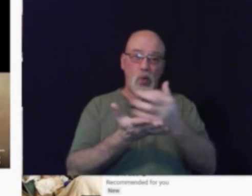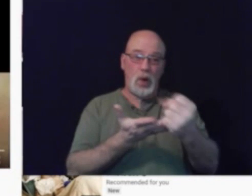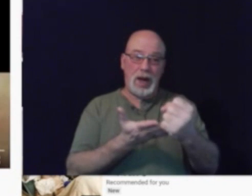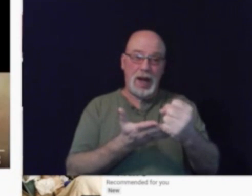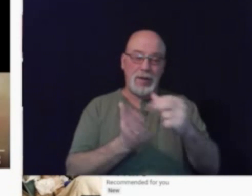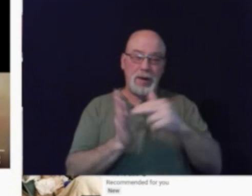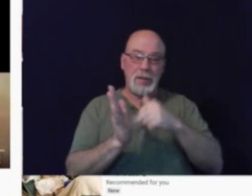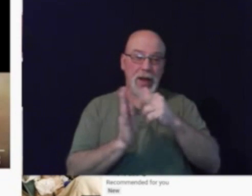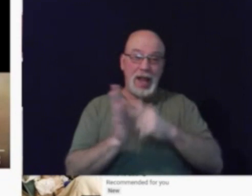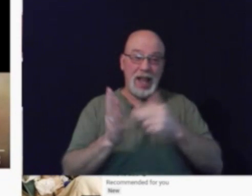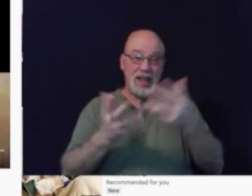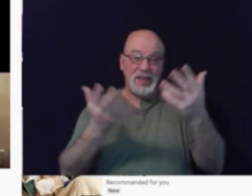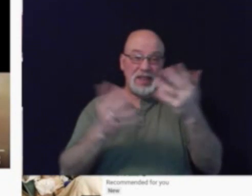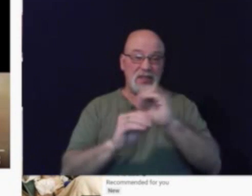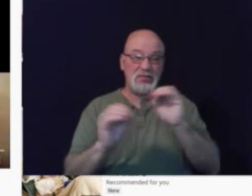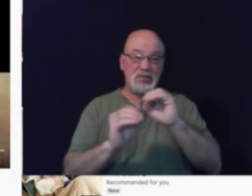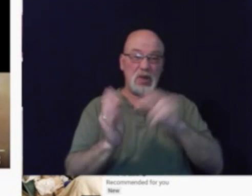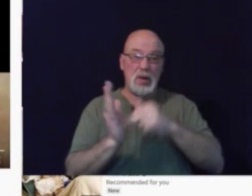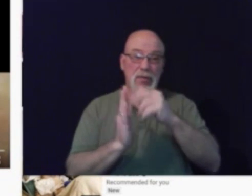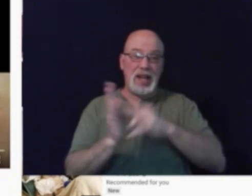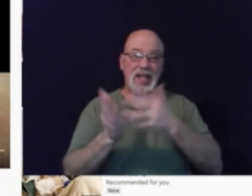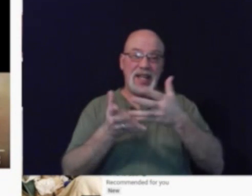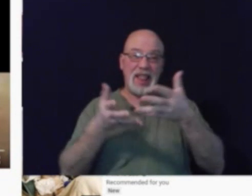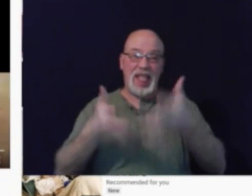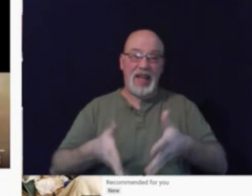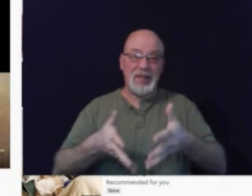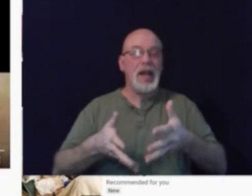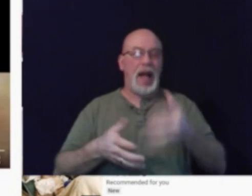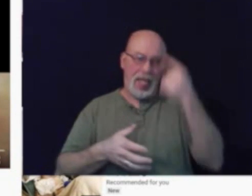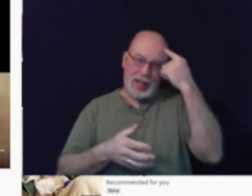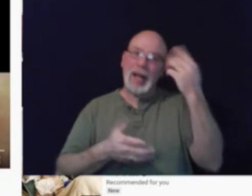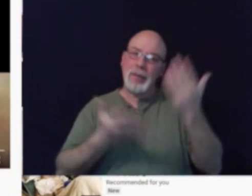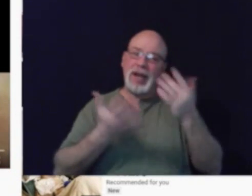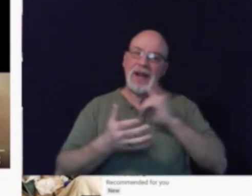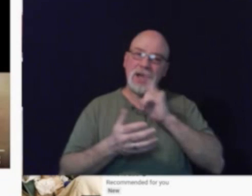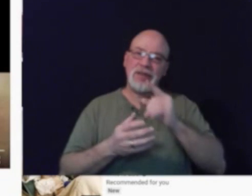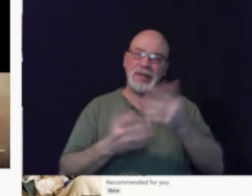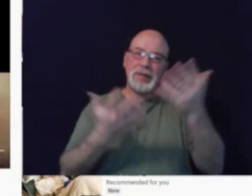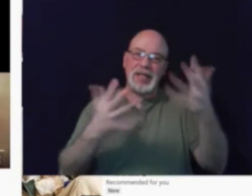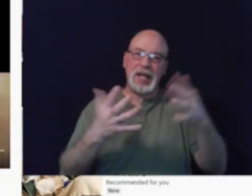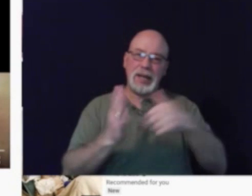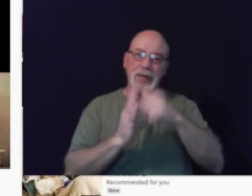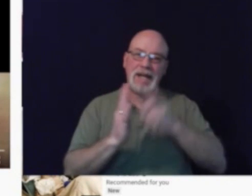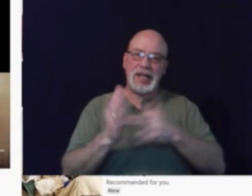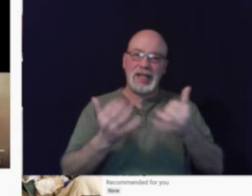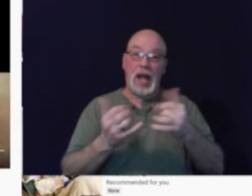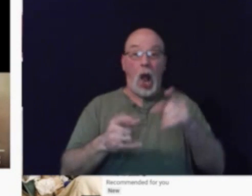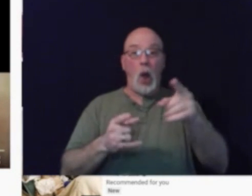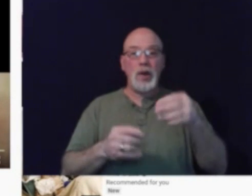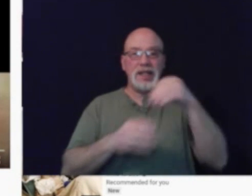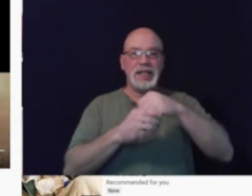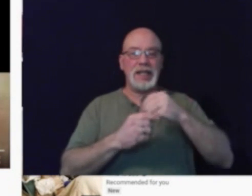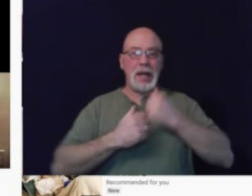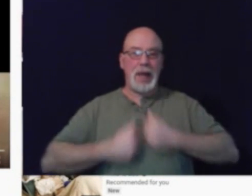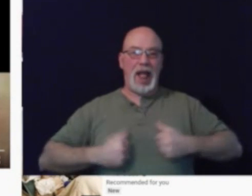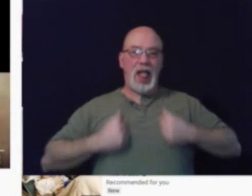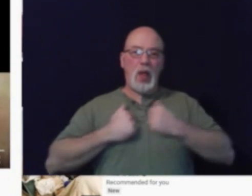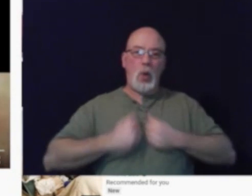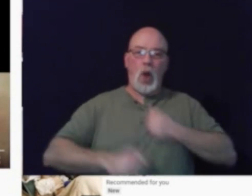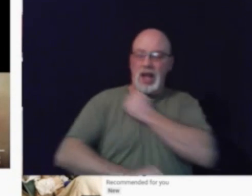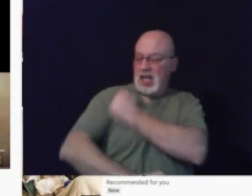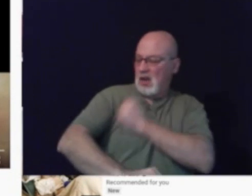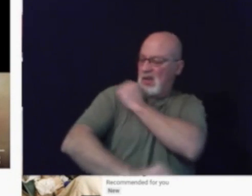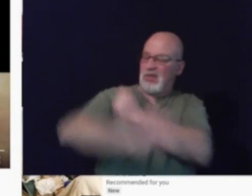left! I think he might actually be done painting this time. Oh, he's in the bath washing it all off.